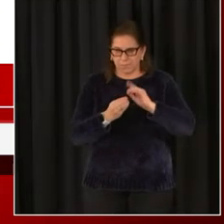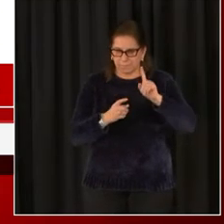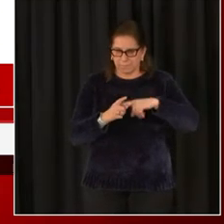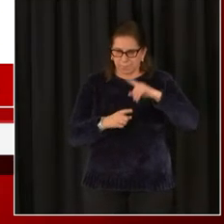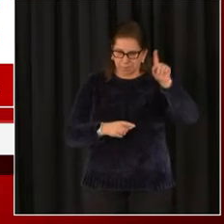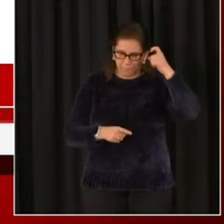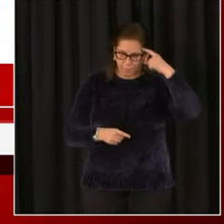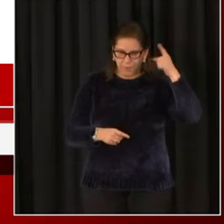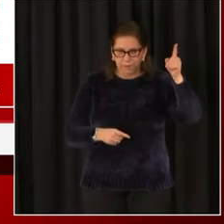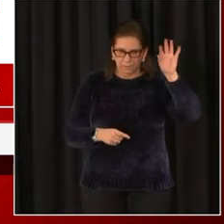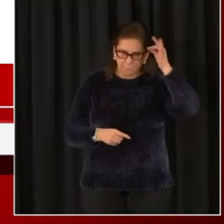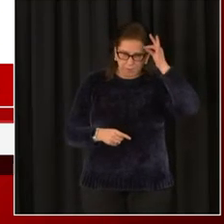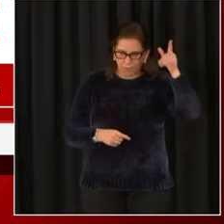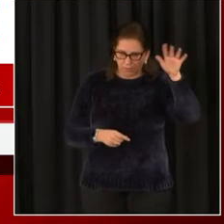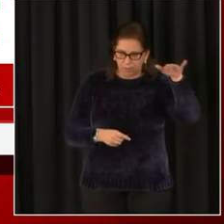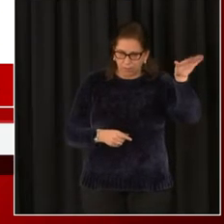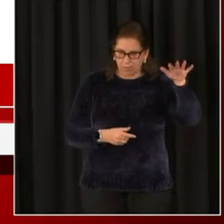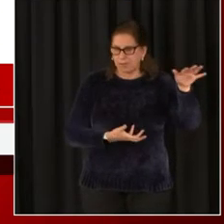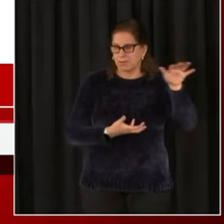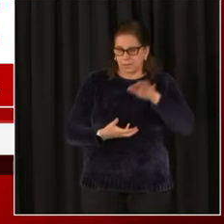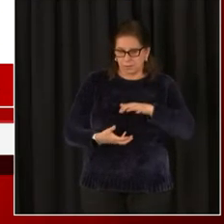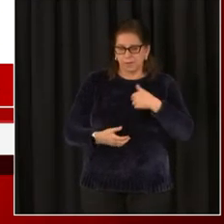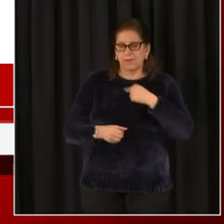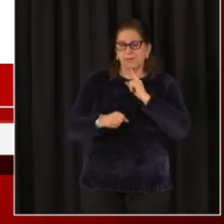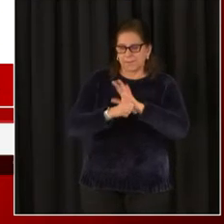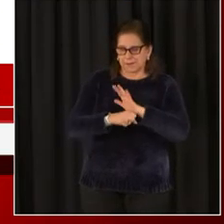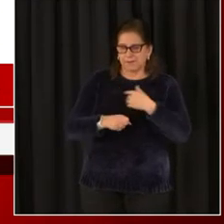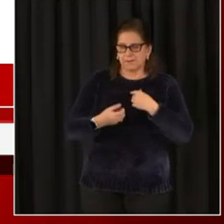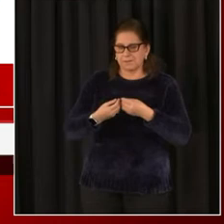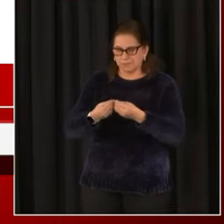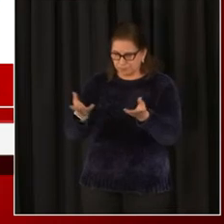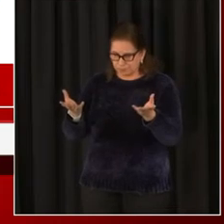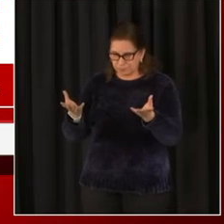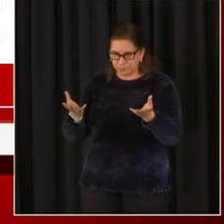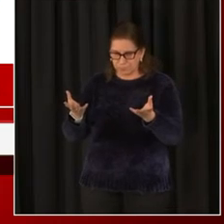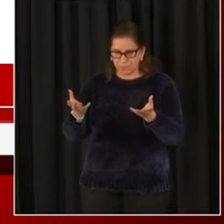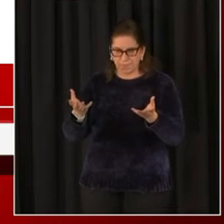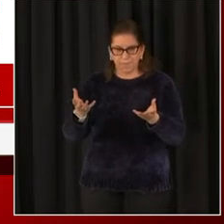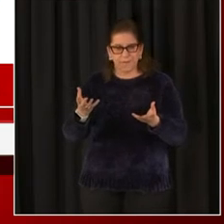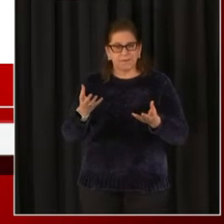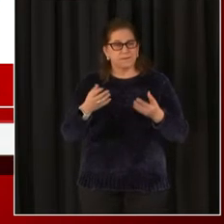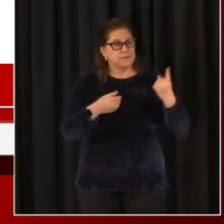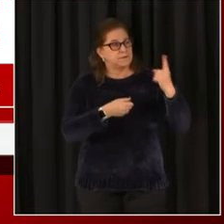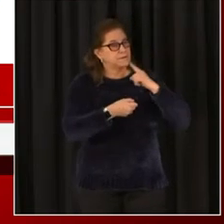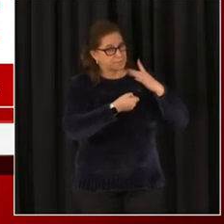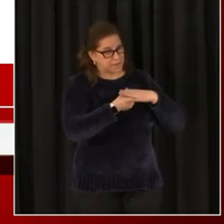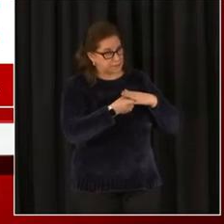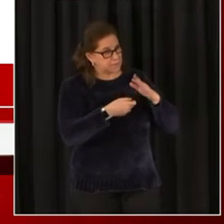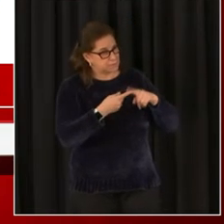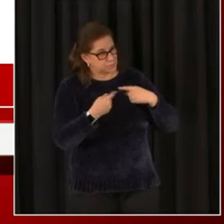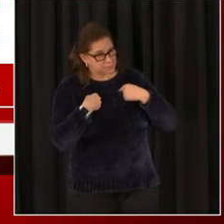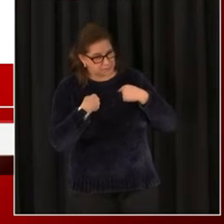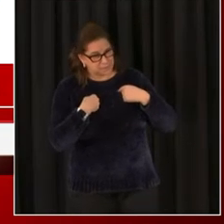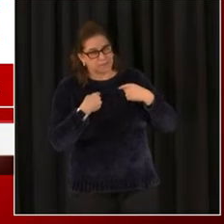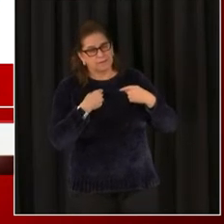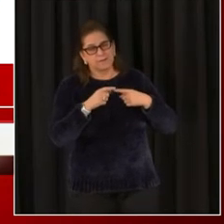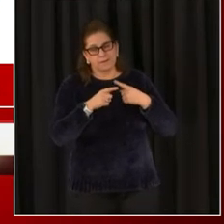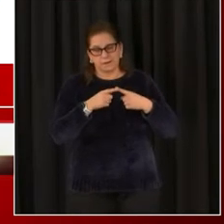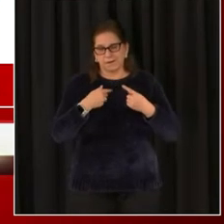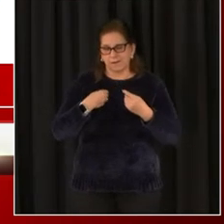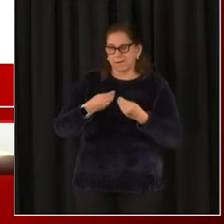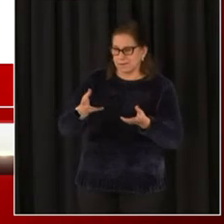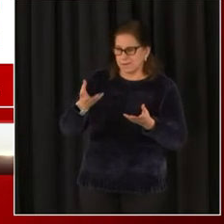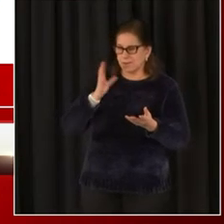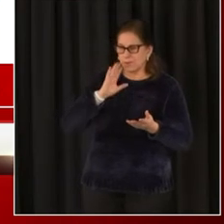they're relying on a guarantee from us that they're going to get vaccine from us before they commit to a patient that they can come in